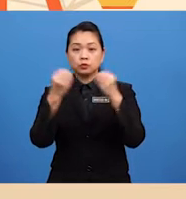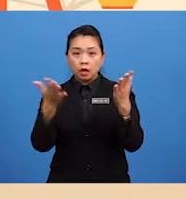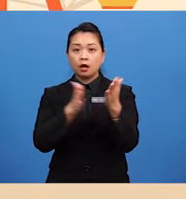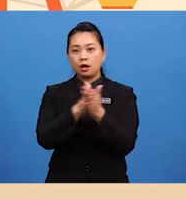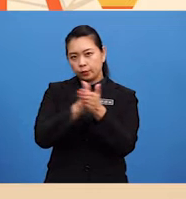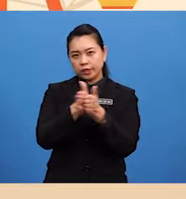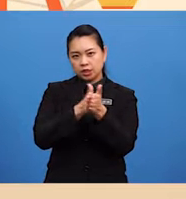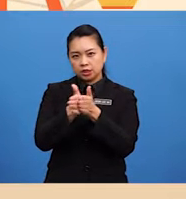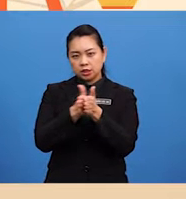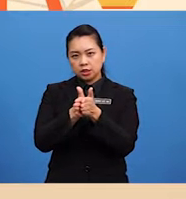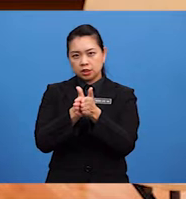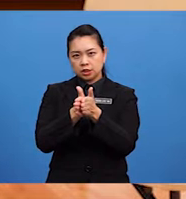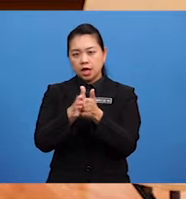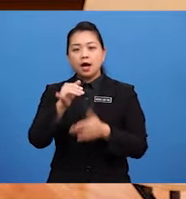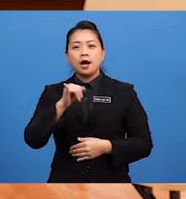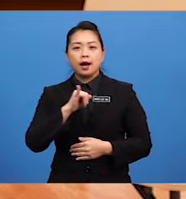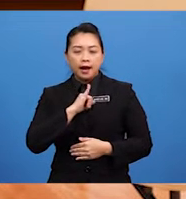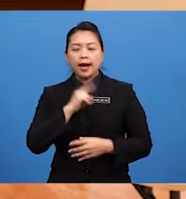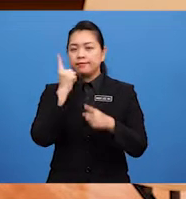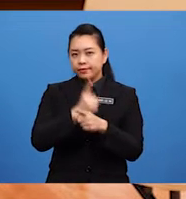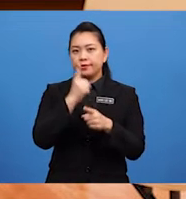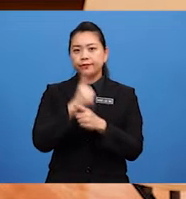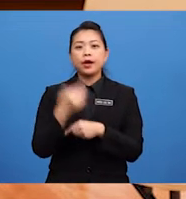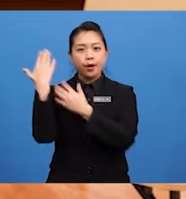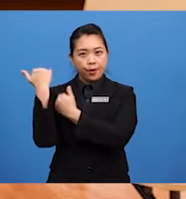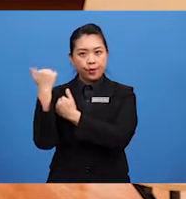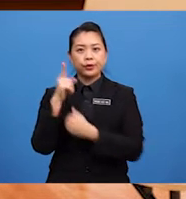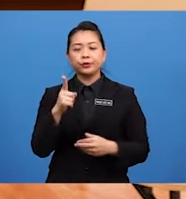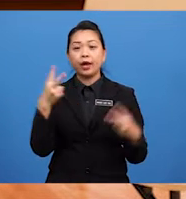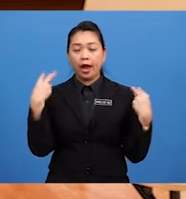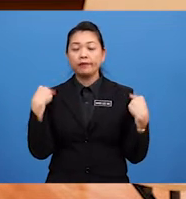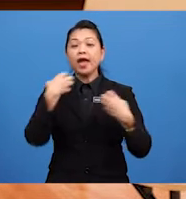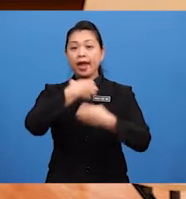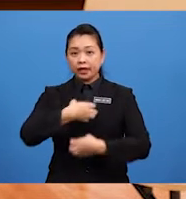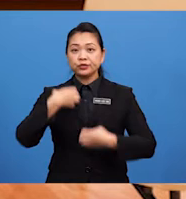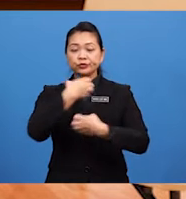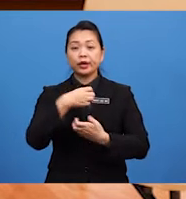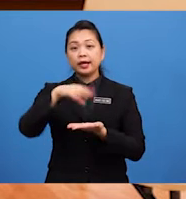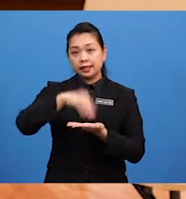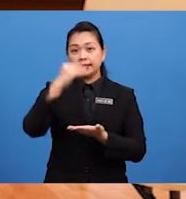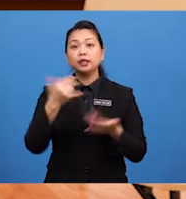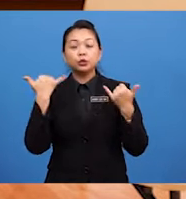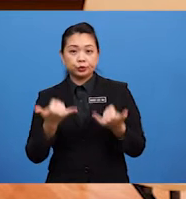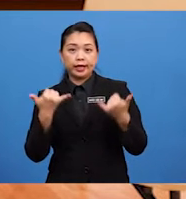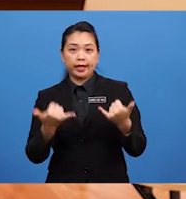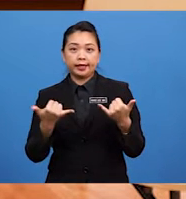I Really Hope You Have Enjoyed Learning Today